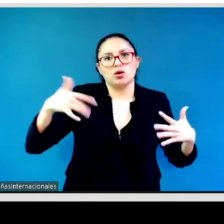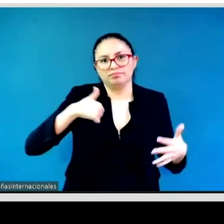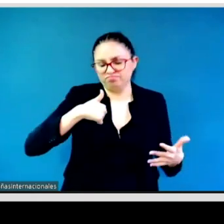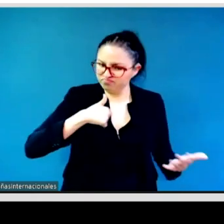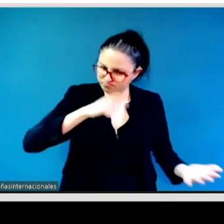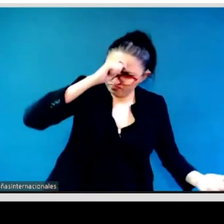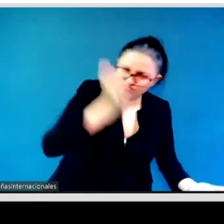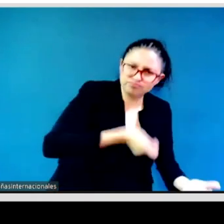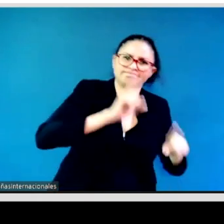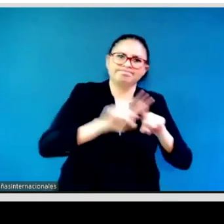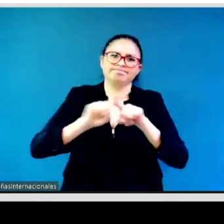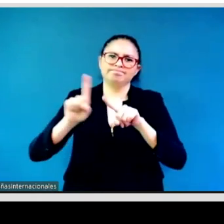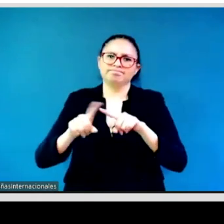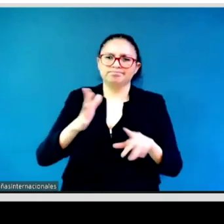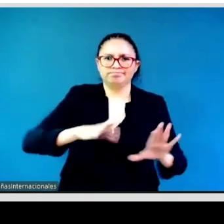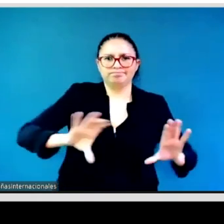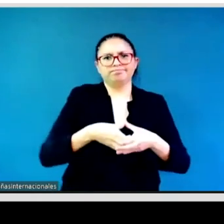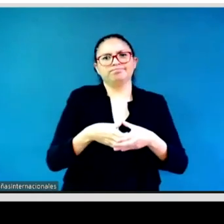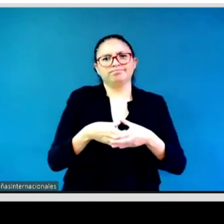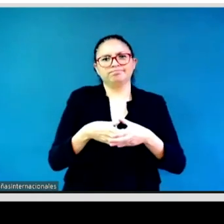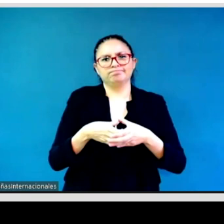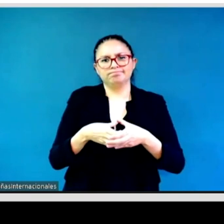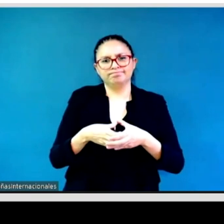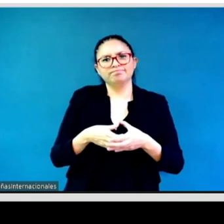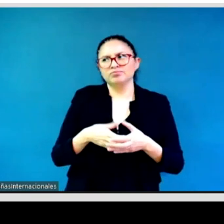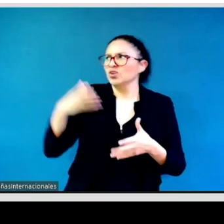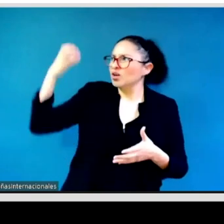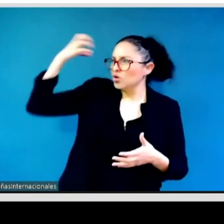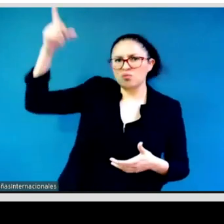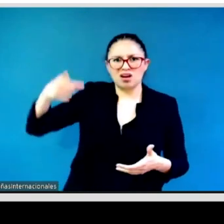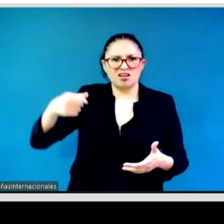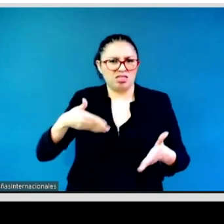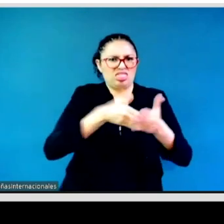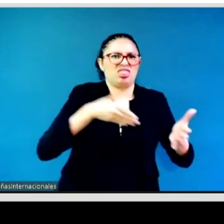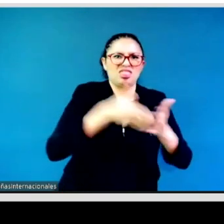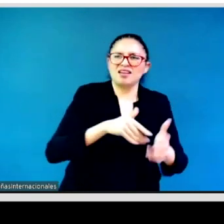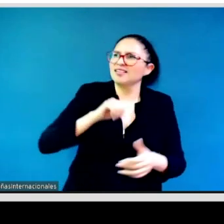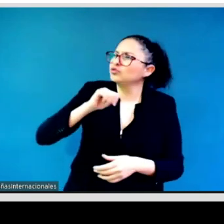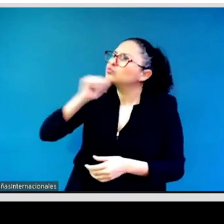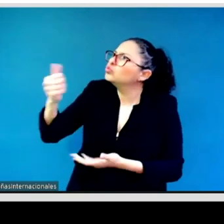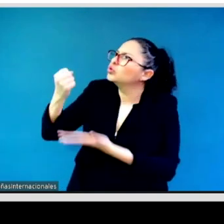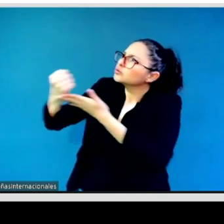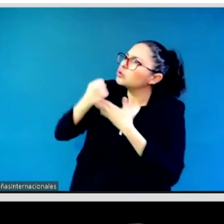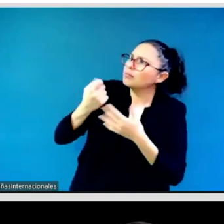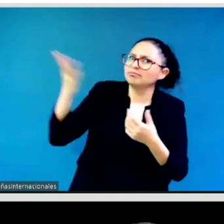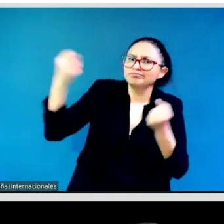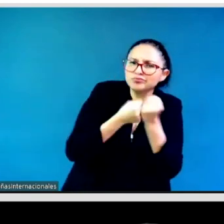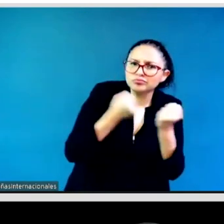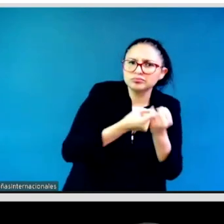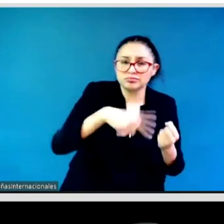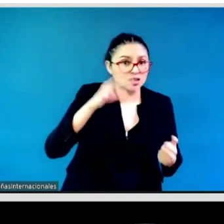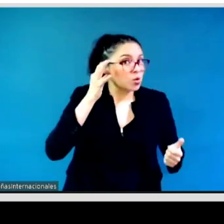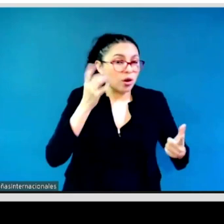so important. And today we have a group of young feminist activists from Mexico who are also launching a petition